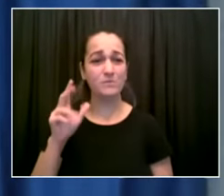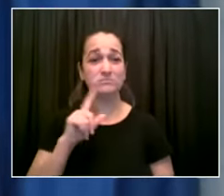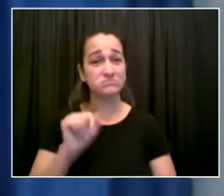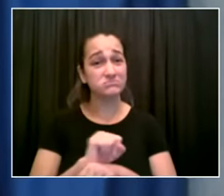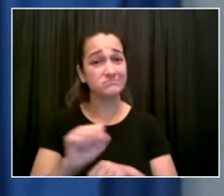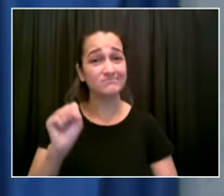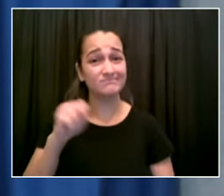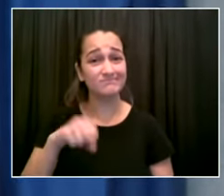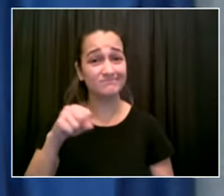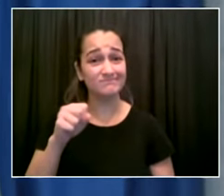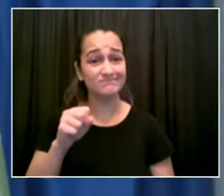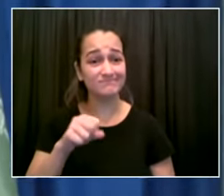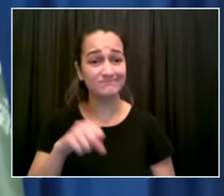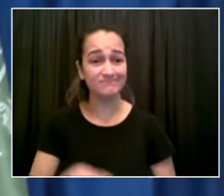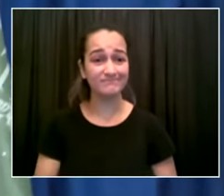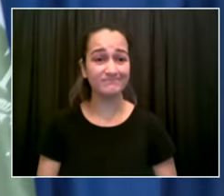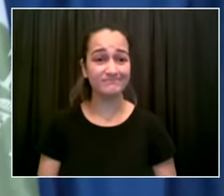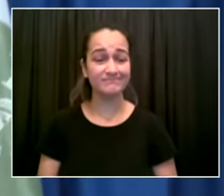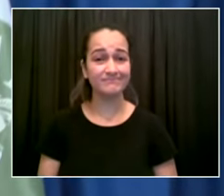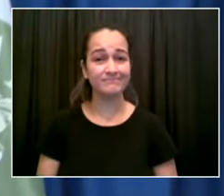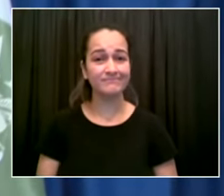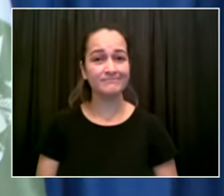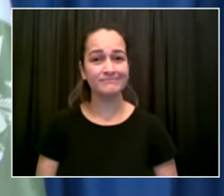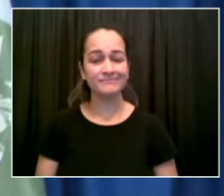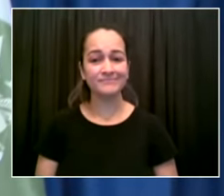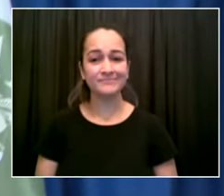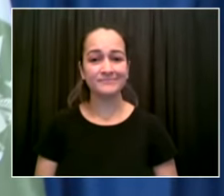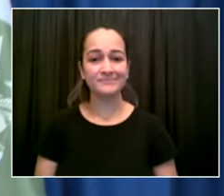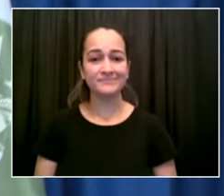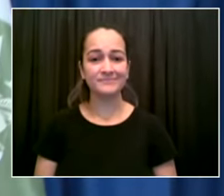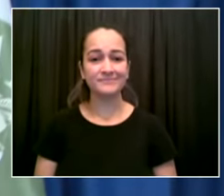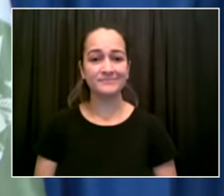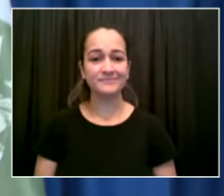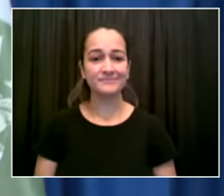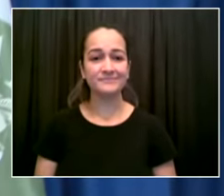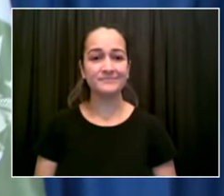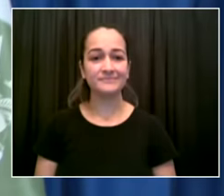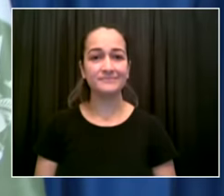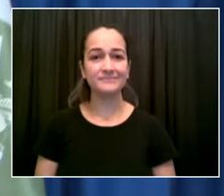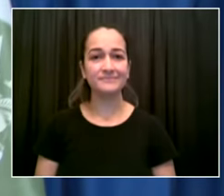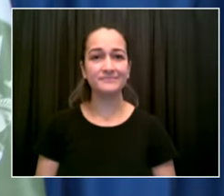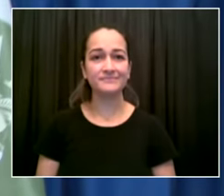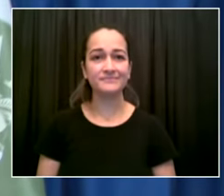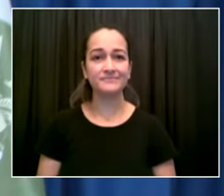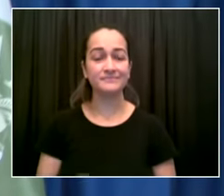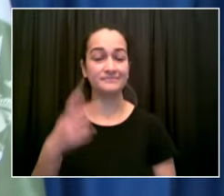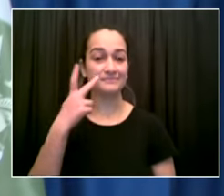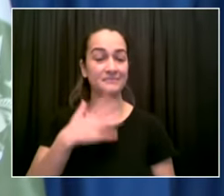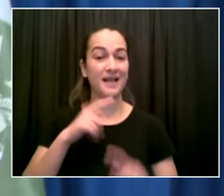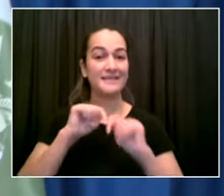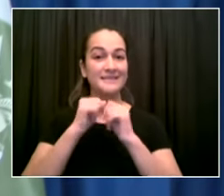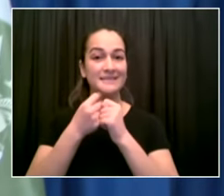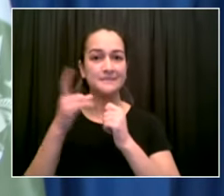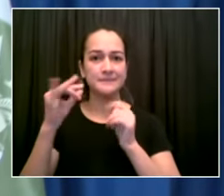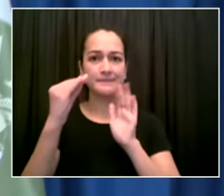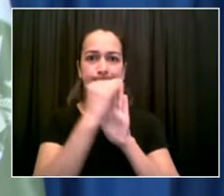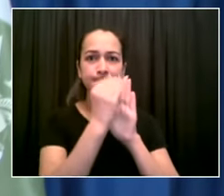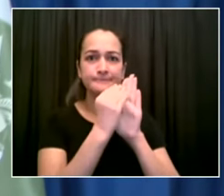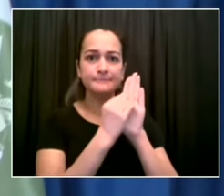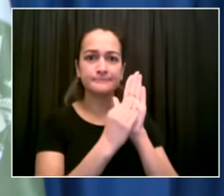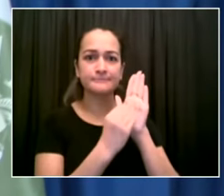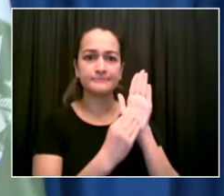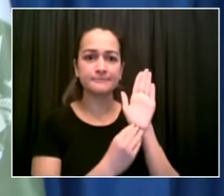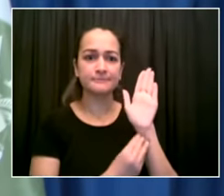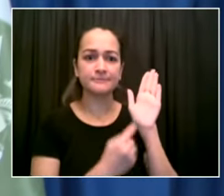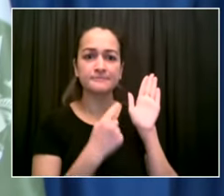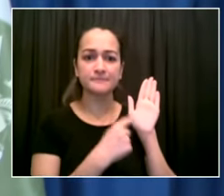this uh what might seem as gibberish to the uninitiated explains our journey and our